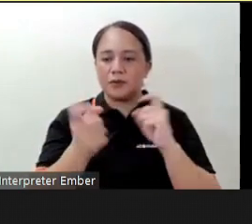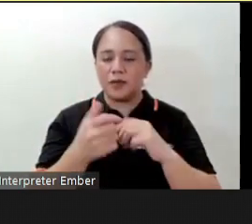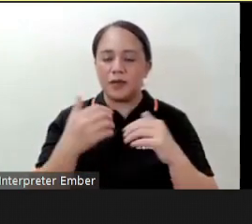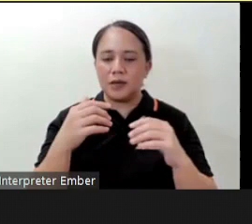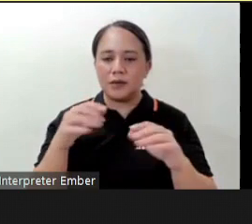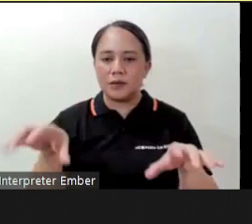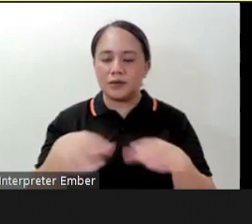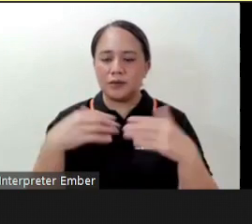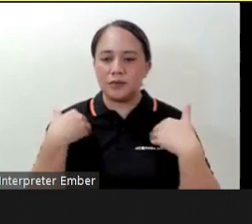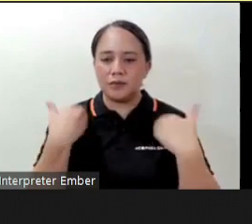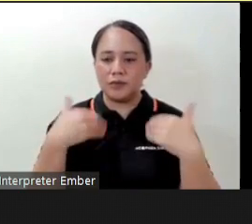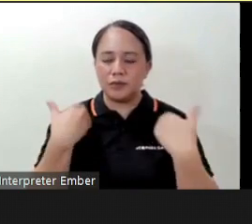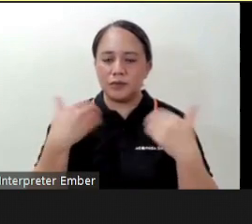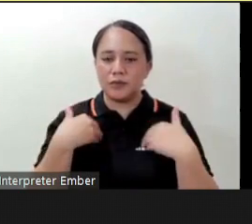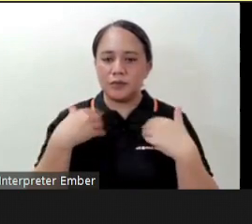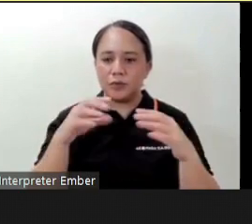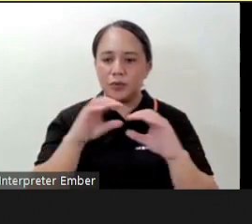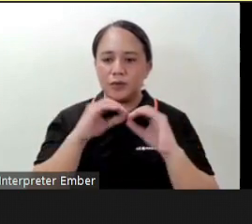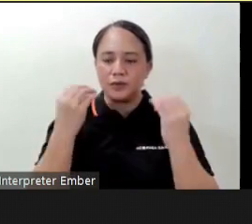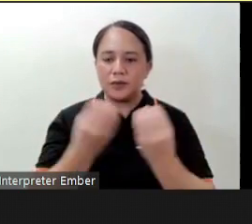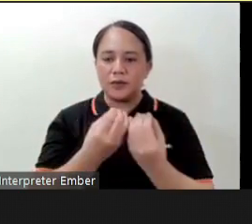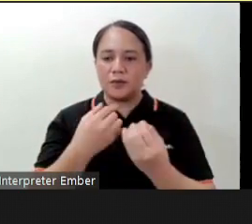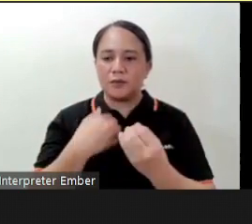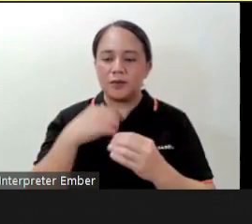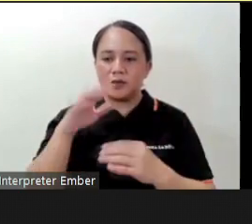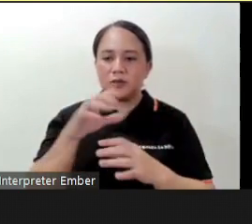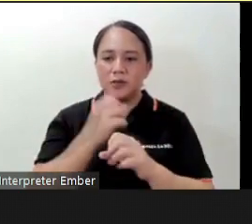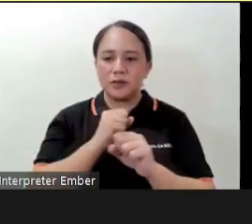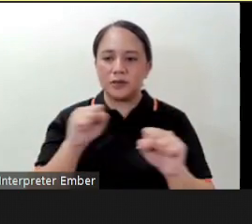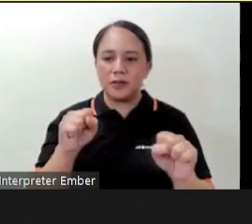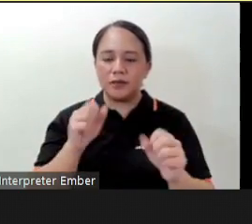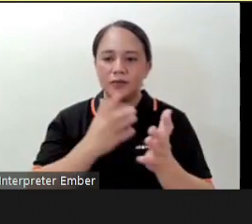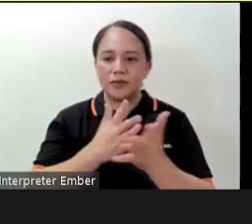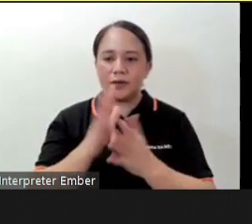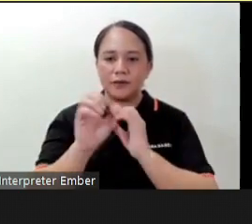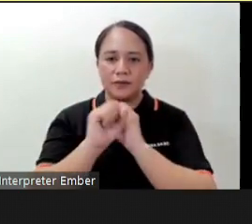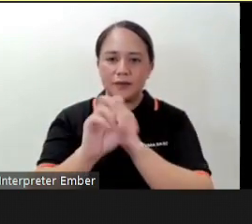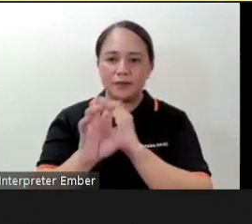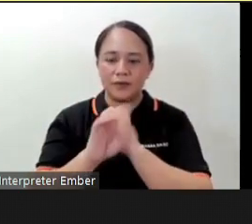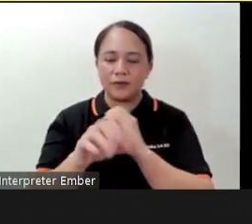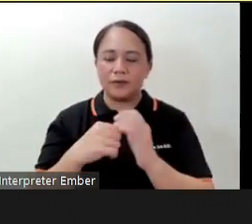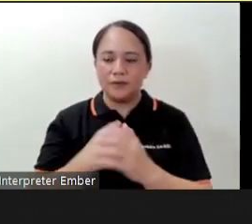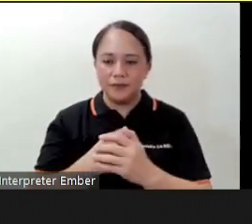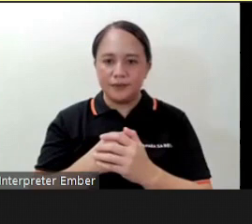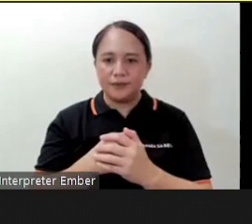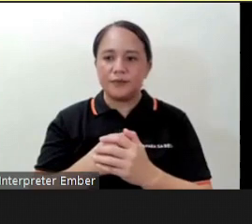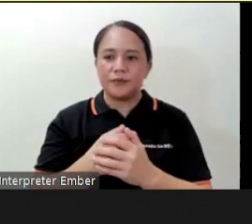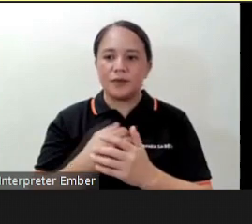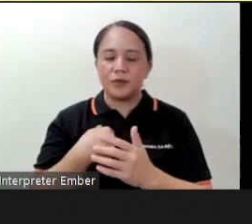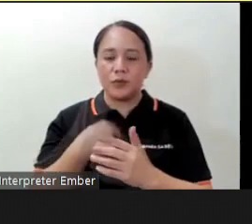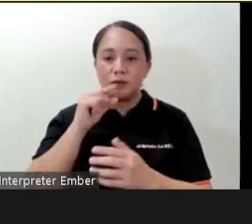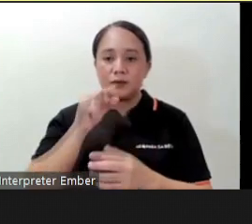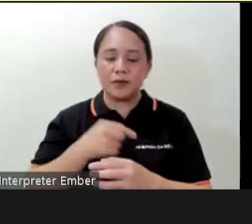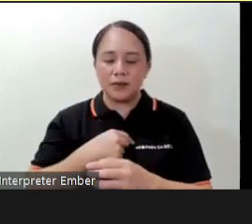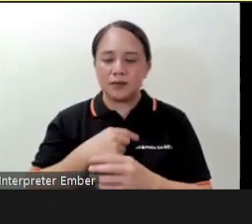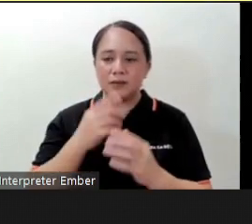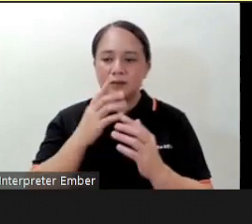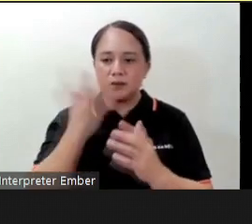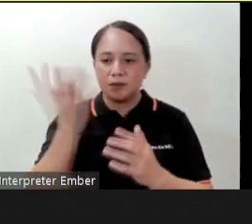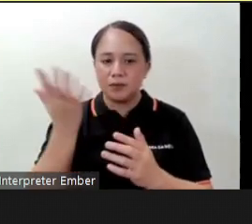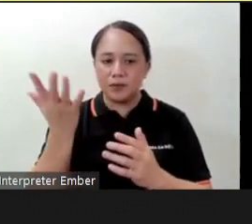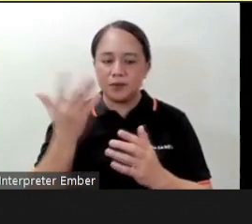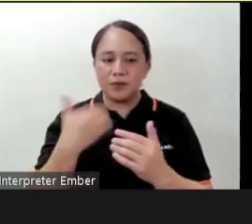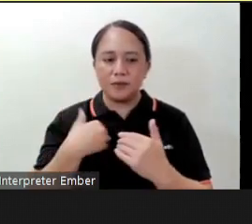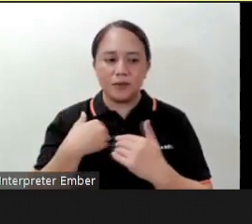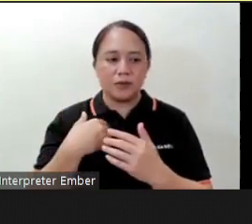Organization and also I am a child safety rights advocate to our guest speakers Dr.